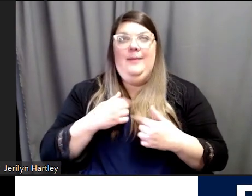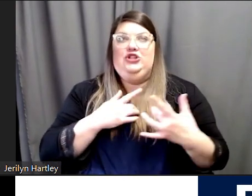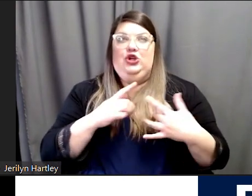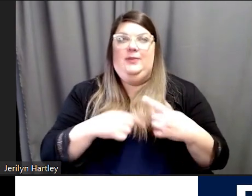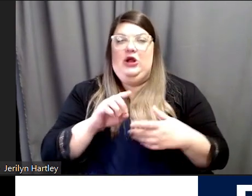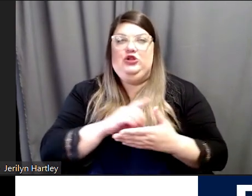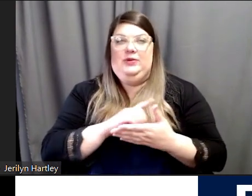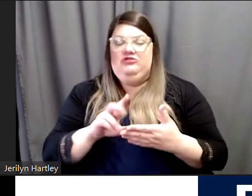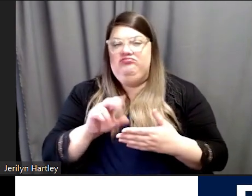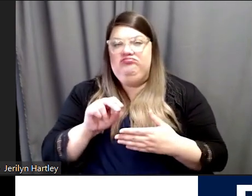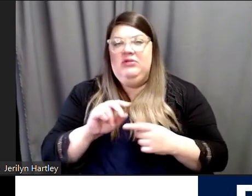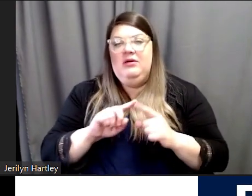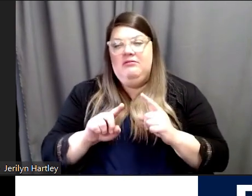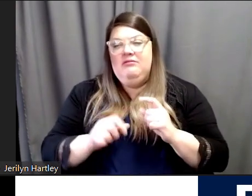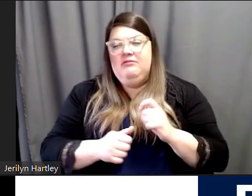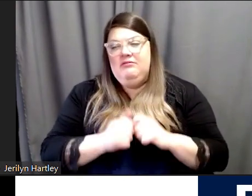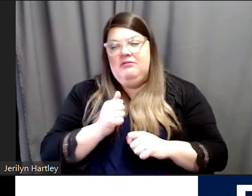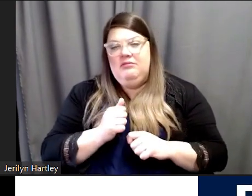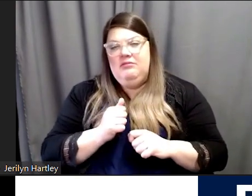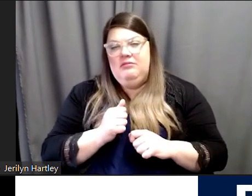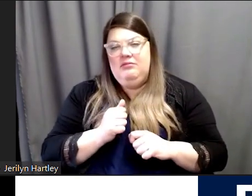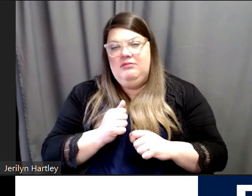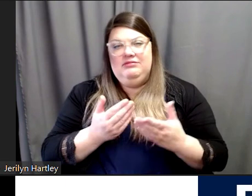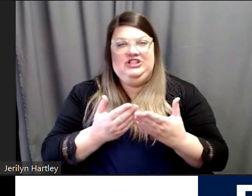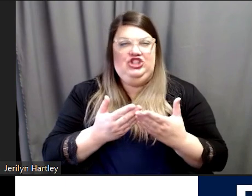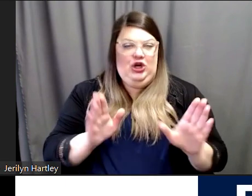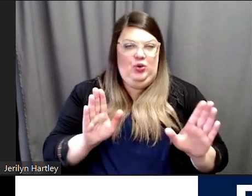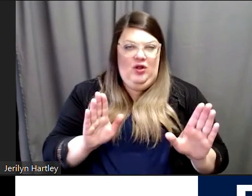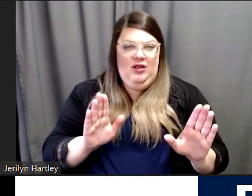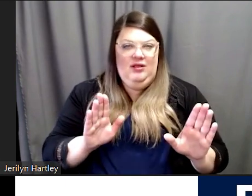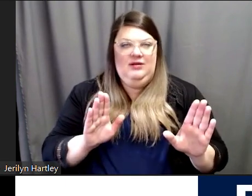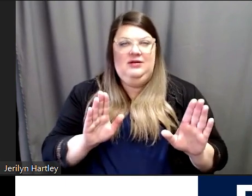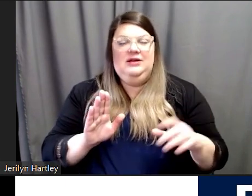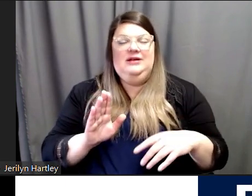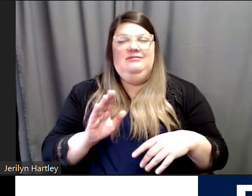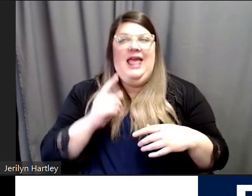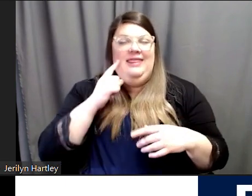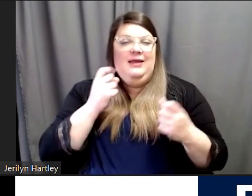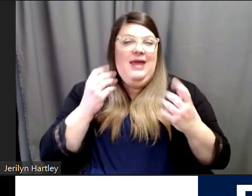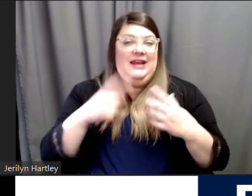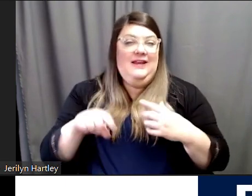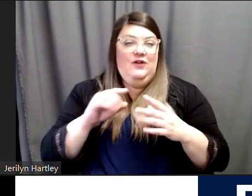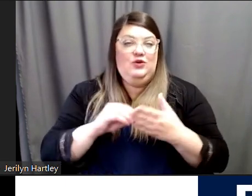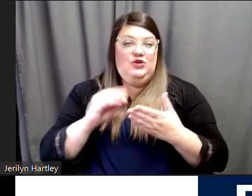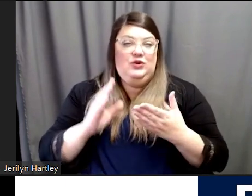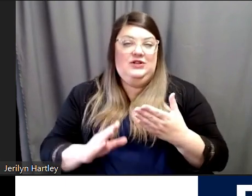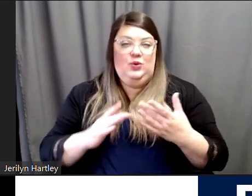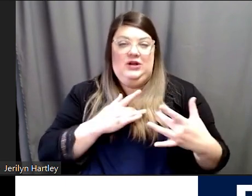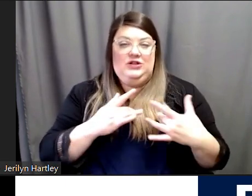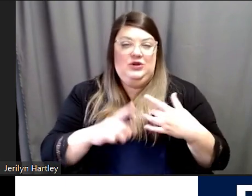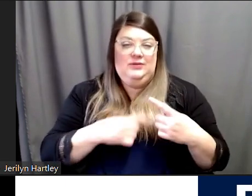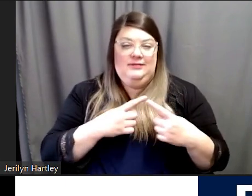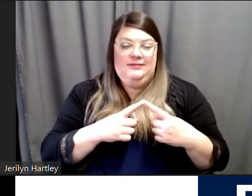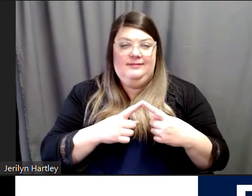more general than that. I think a lot of these students were worried that,